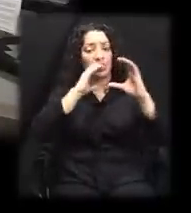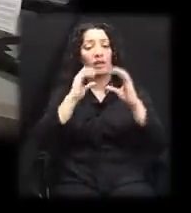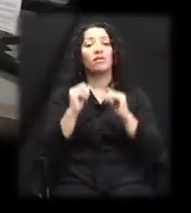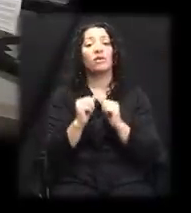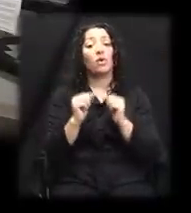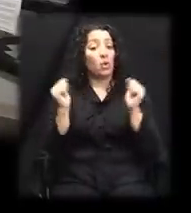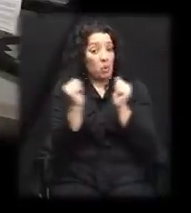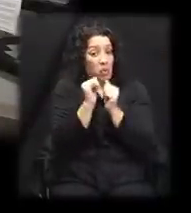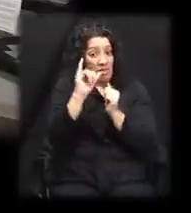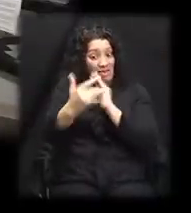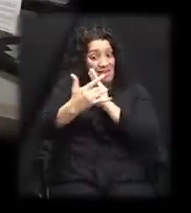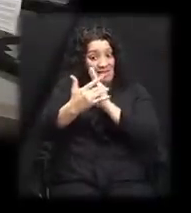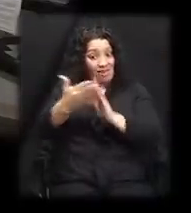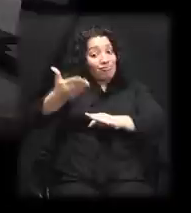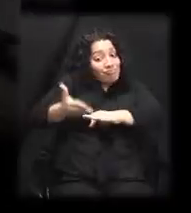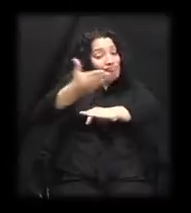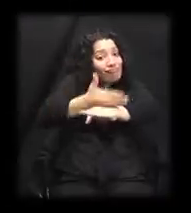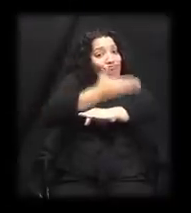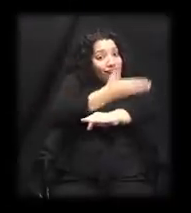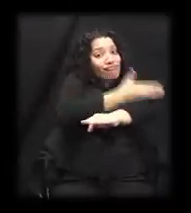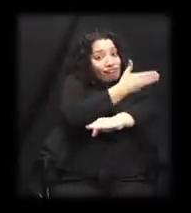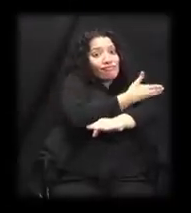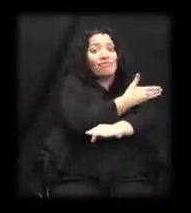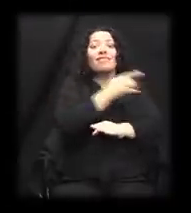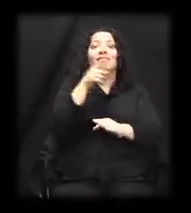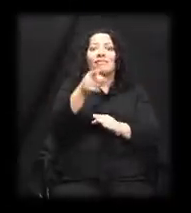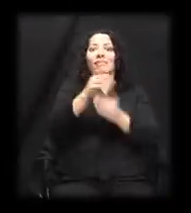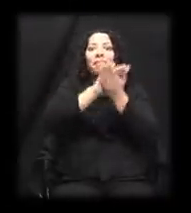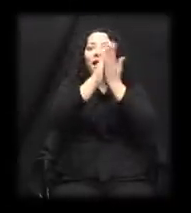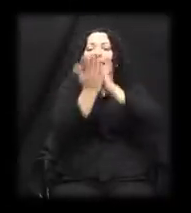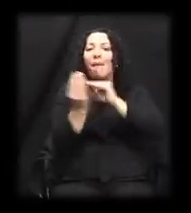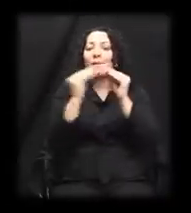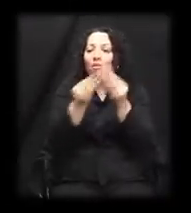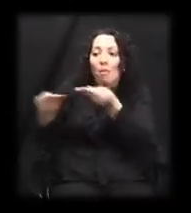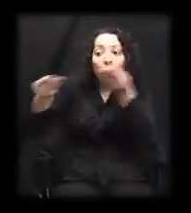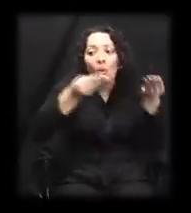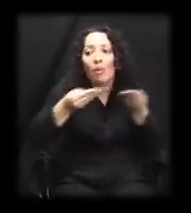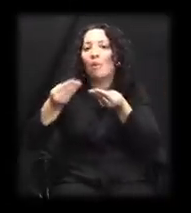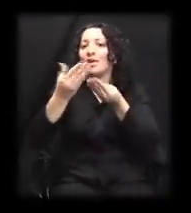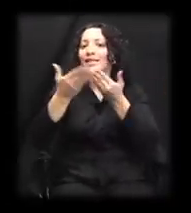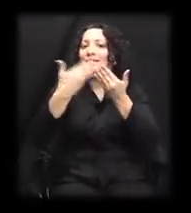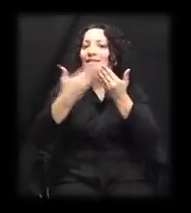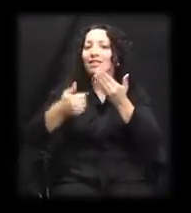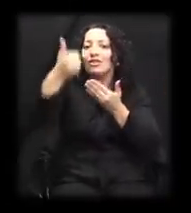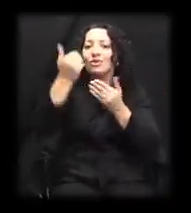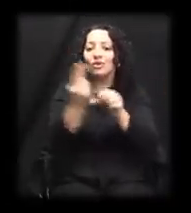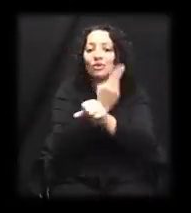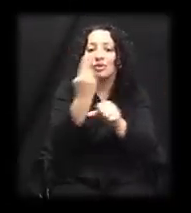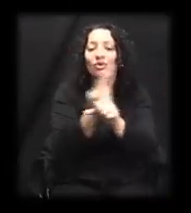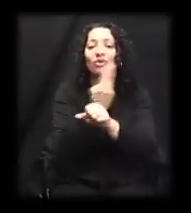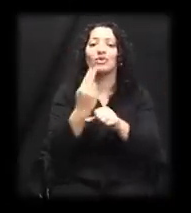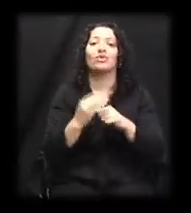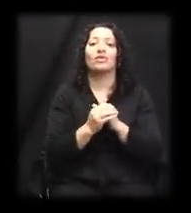have become more portable and convenient. Relay services include telephone relay,